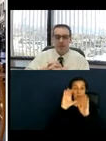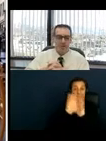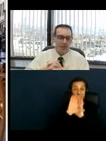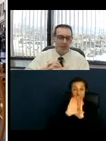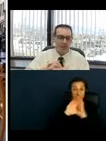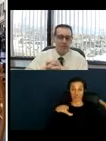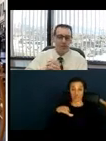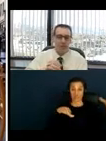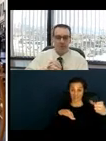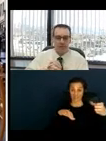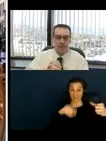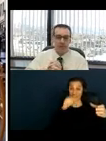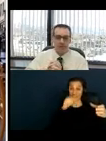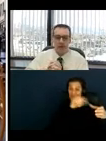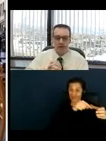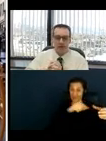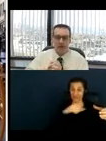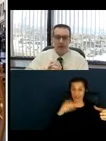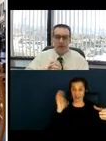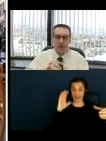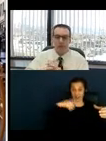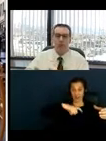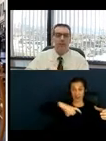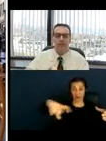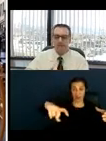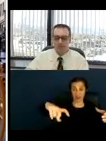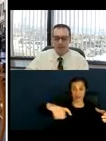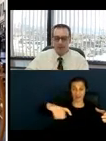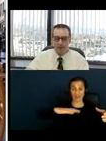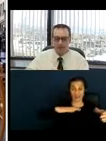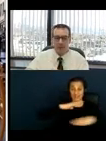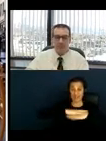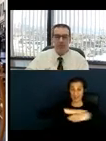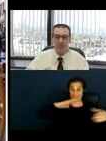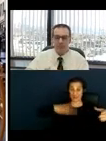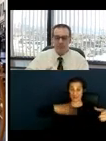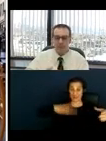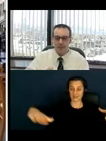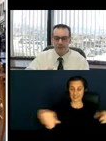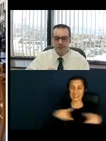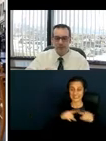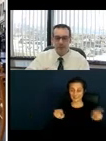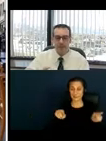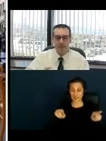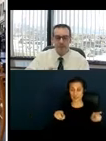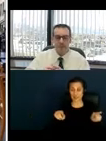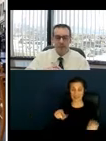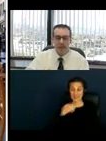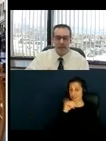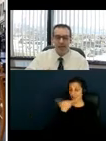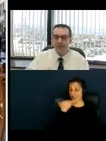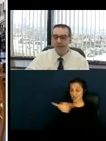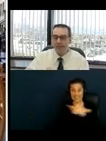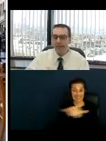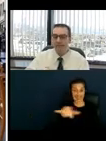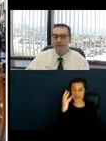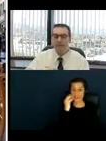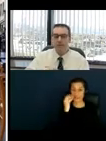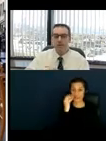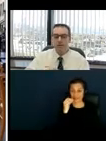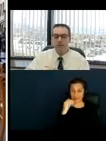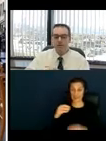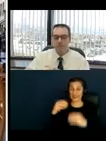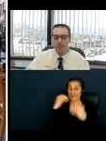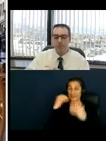from the adjacent on sidewalk location that is uncovered. We're looking at different amenities, different experiences that can be had even if